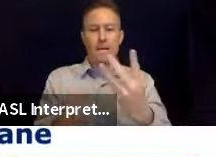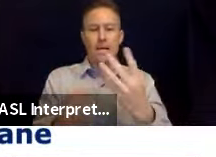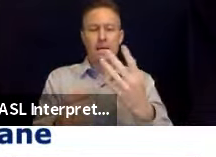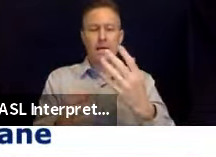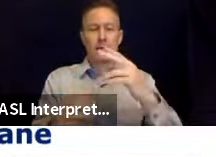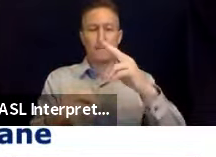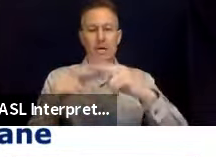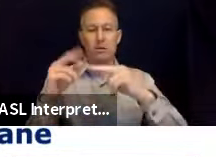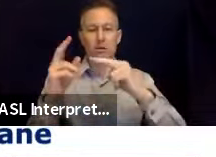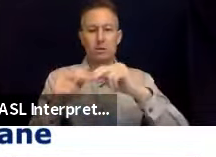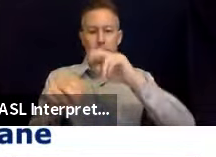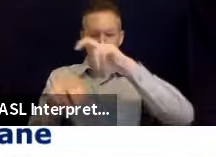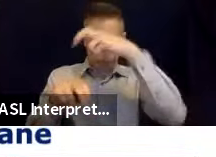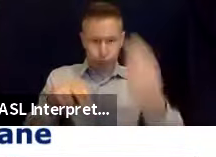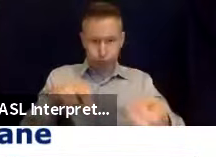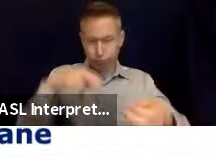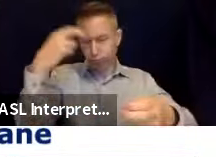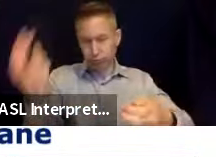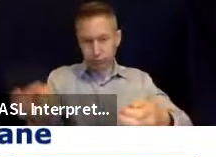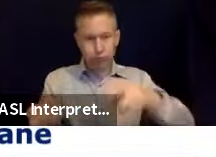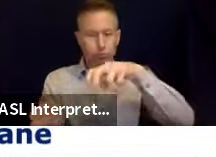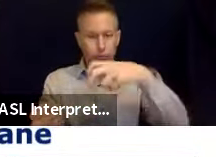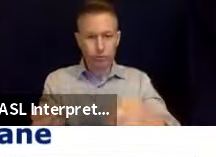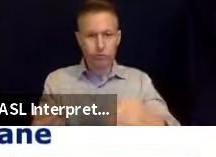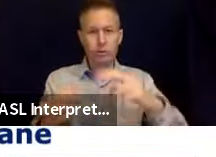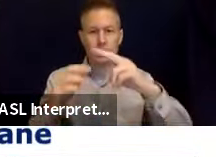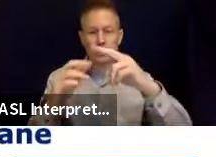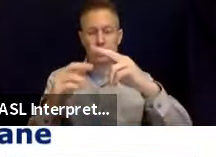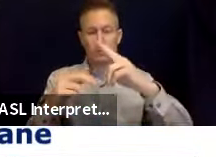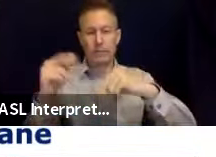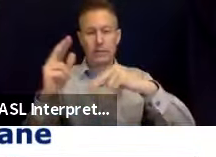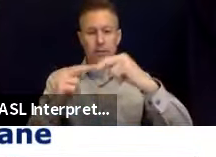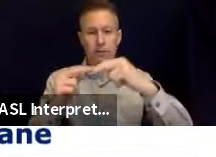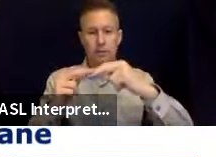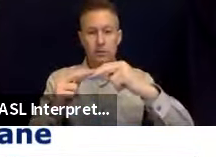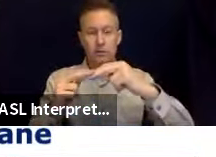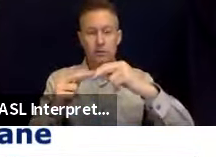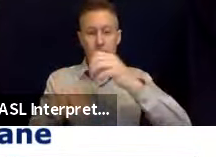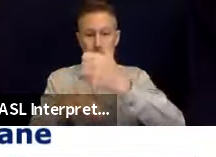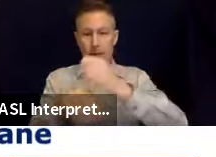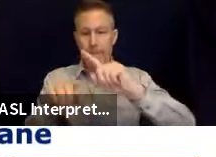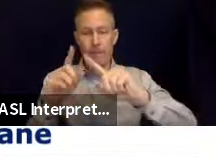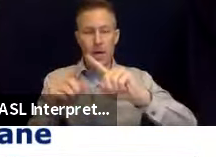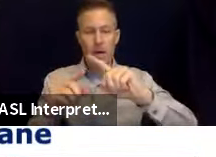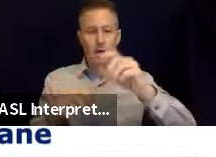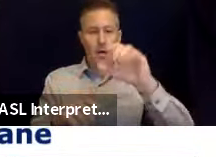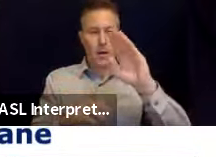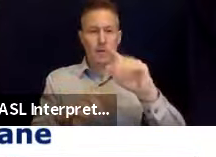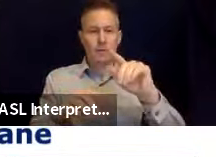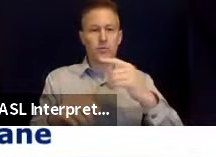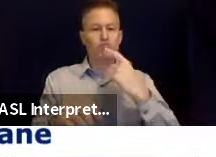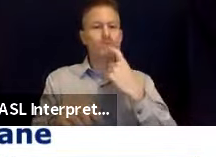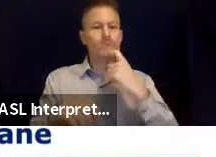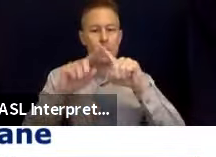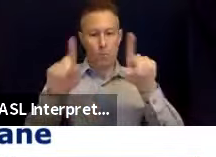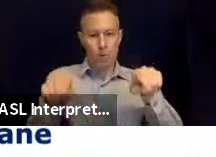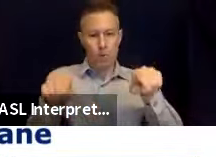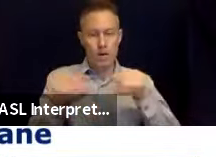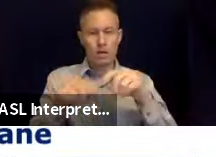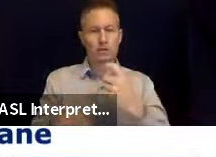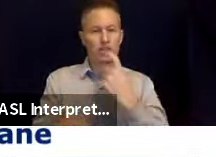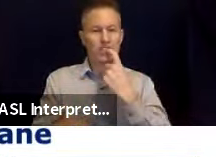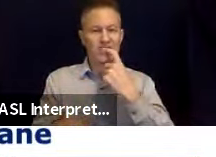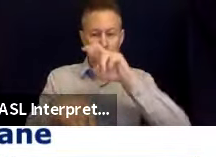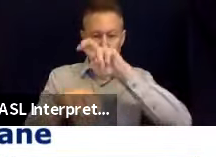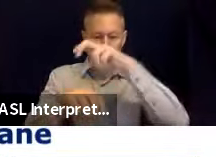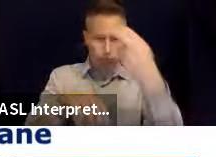facades, often crumble when the whole building itself remains standing, but brick and other things on the, and glass comes